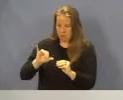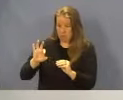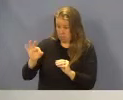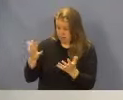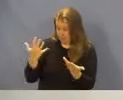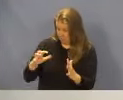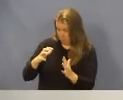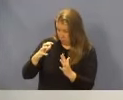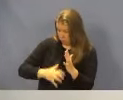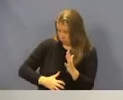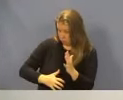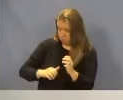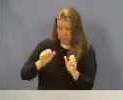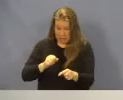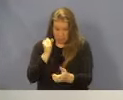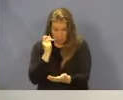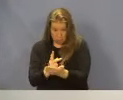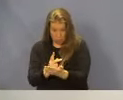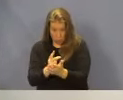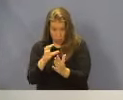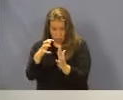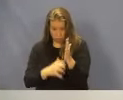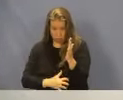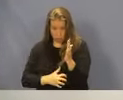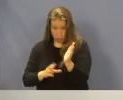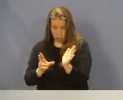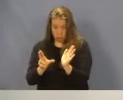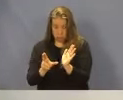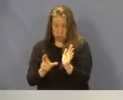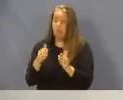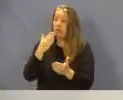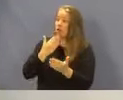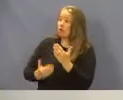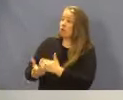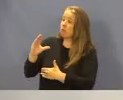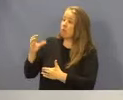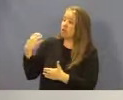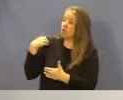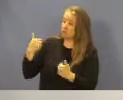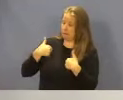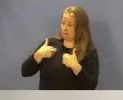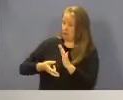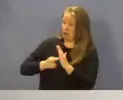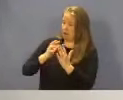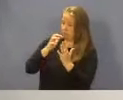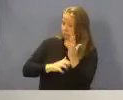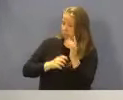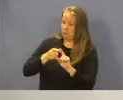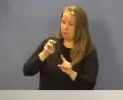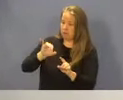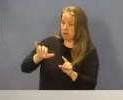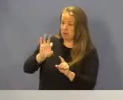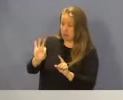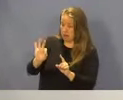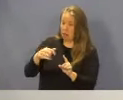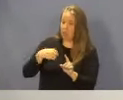ask for approval of those minutes. Good morning, Chairman. I have reviewed the minutes for May 9th, and I